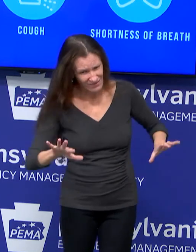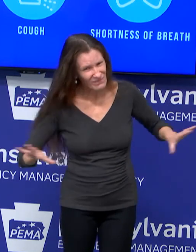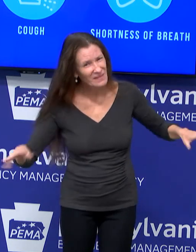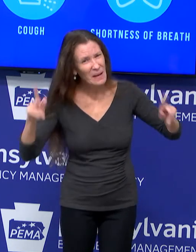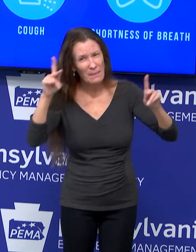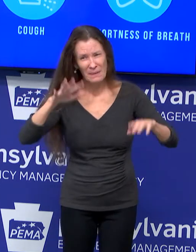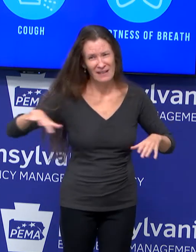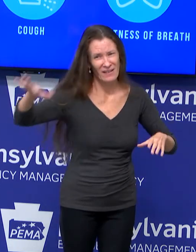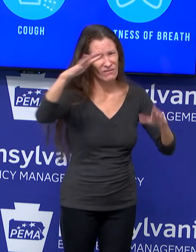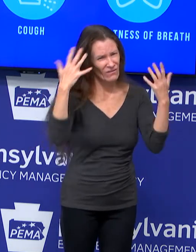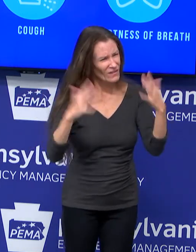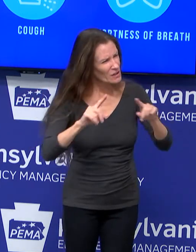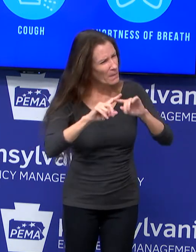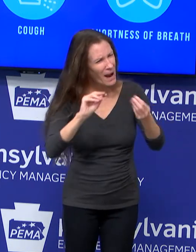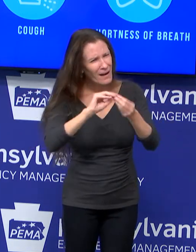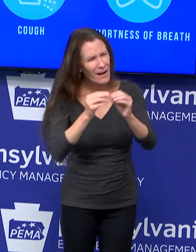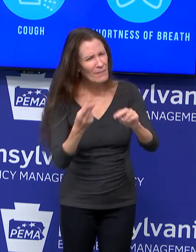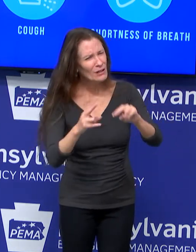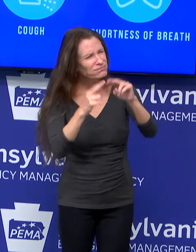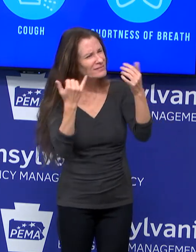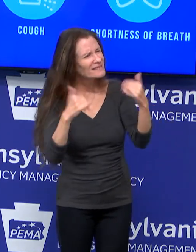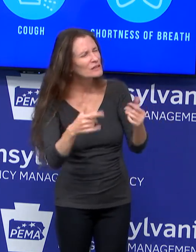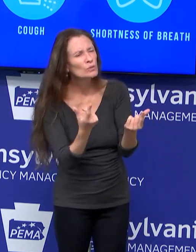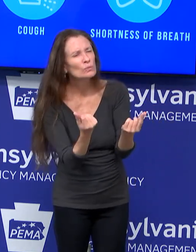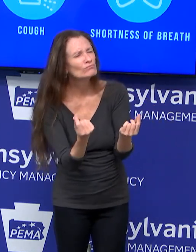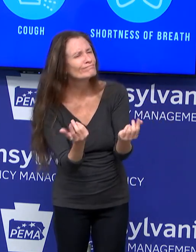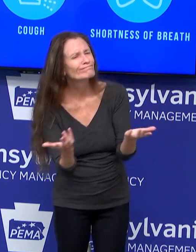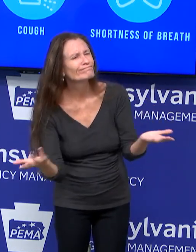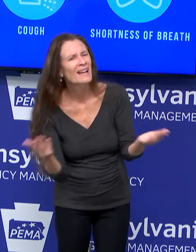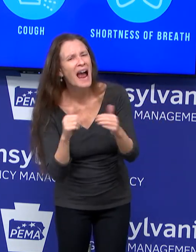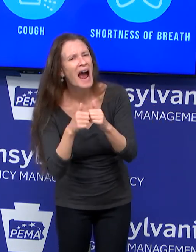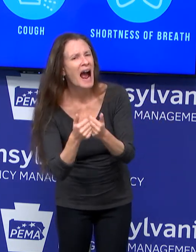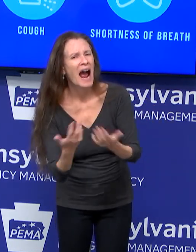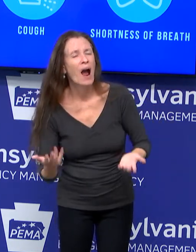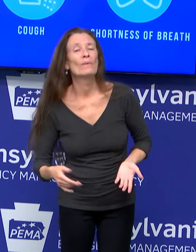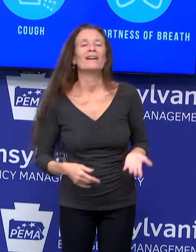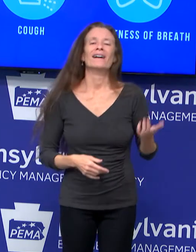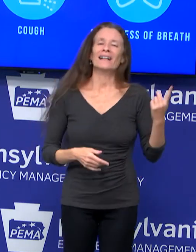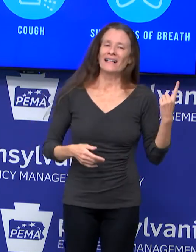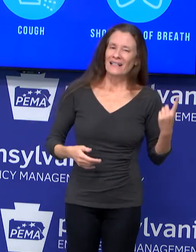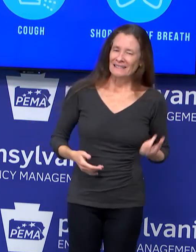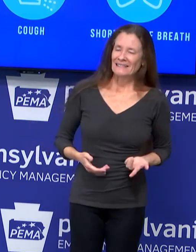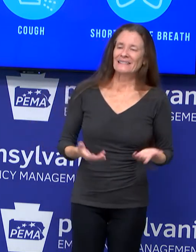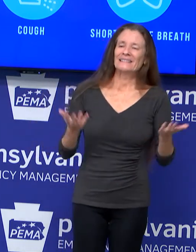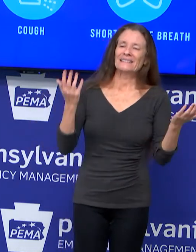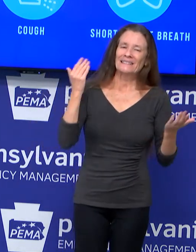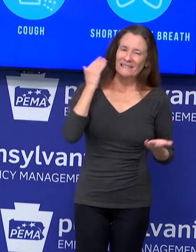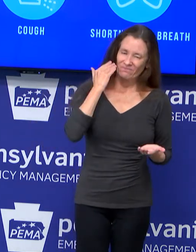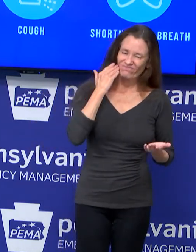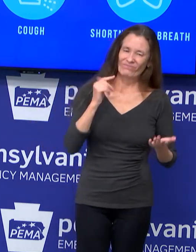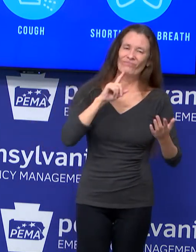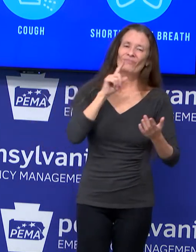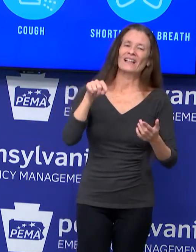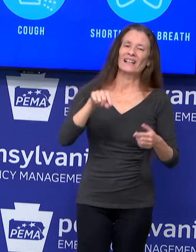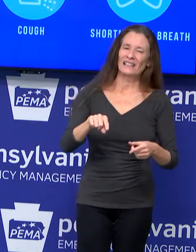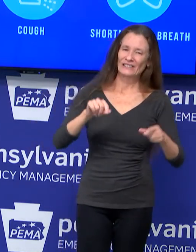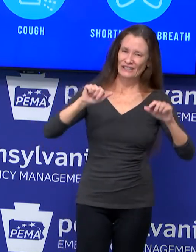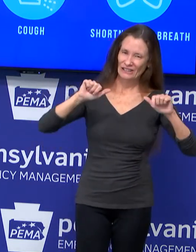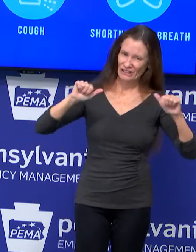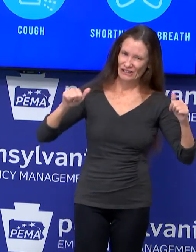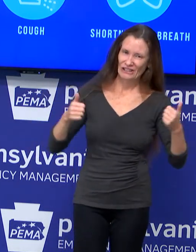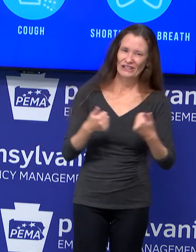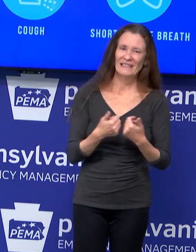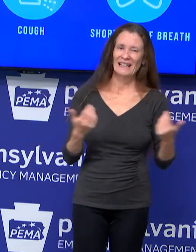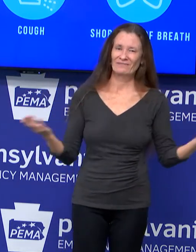efforts in place? Well, so it's a really challenging message now that we're entering November, we're getting close to Thanksgiving and then the